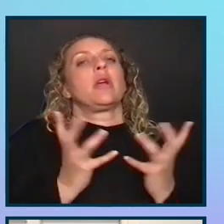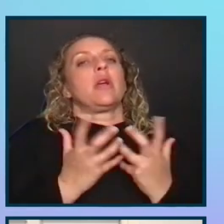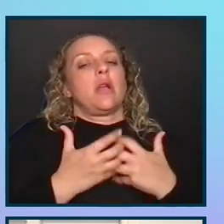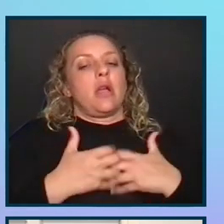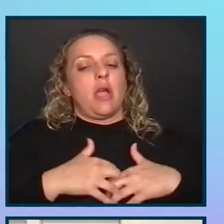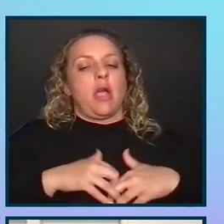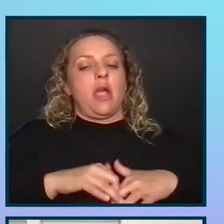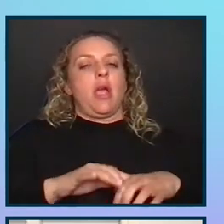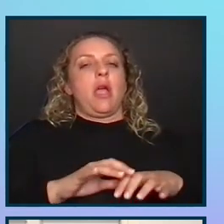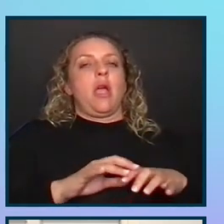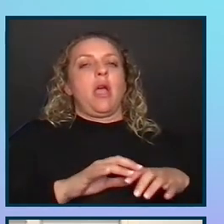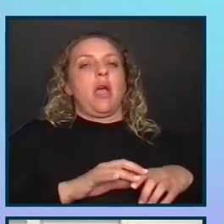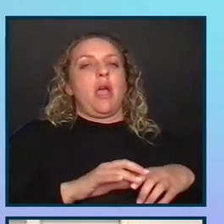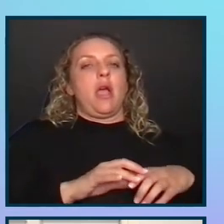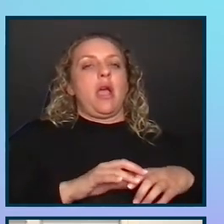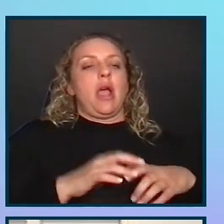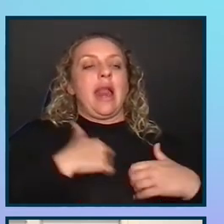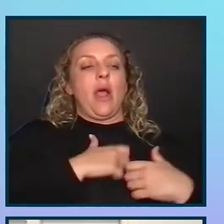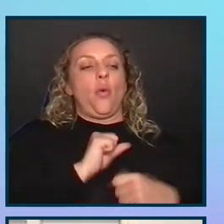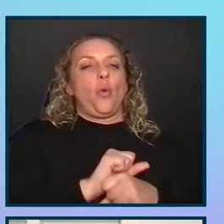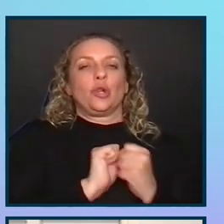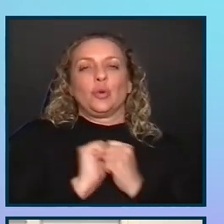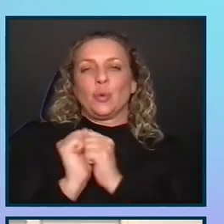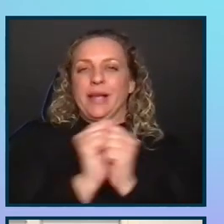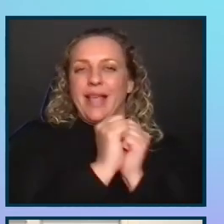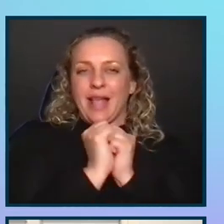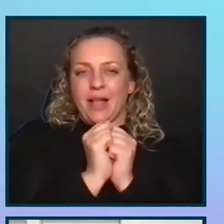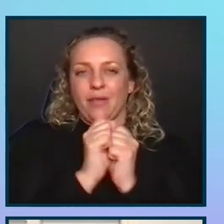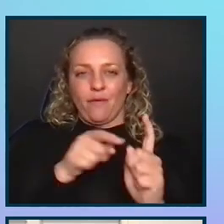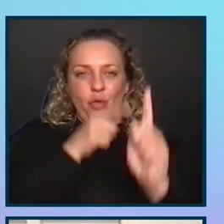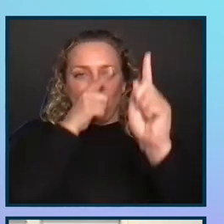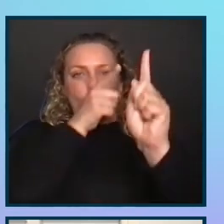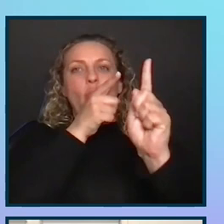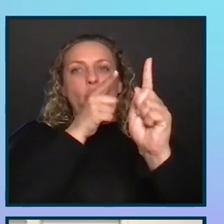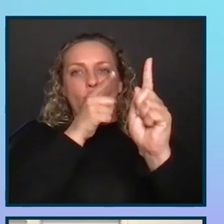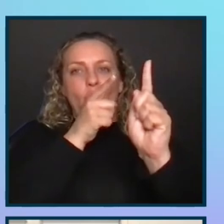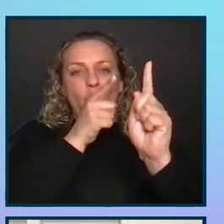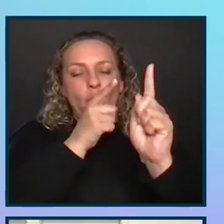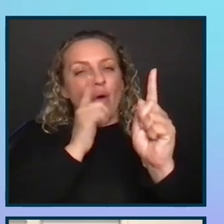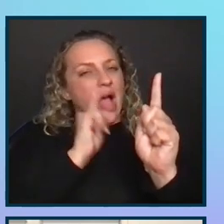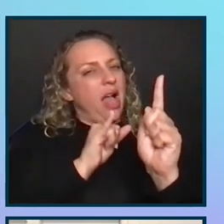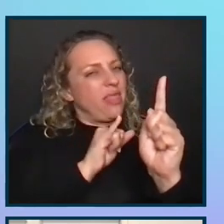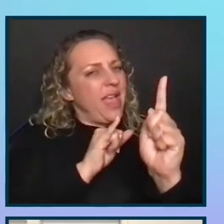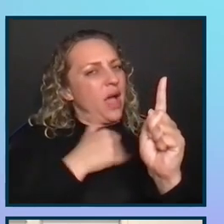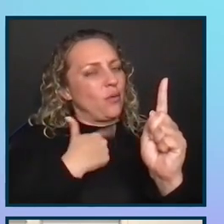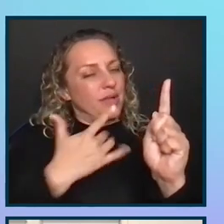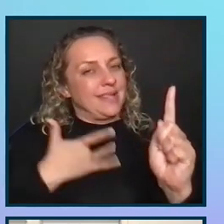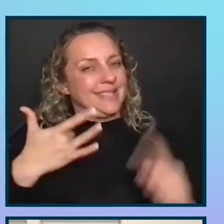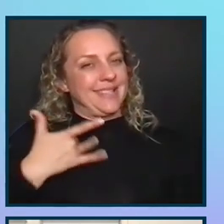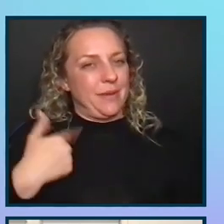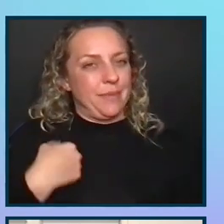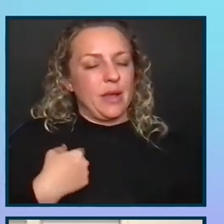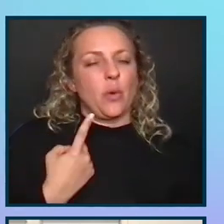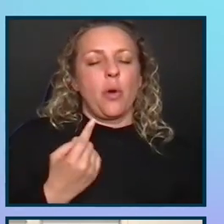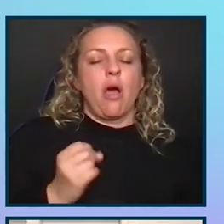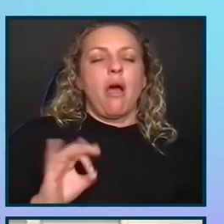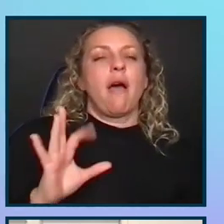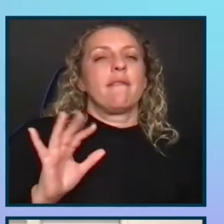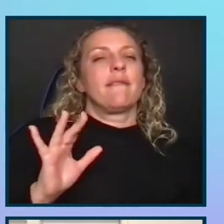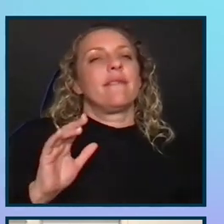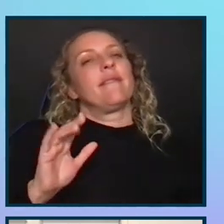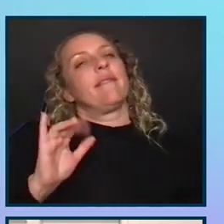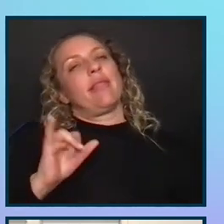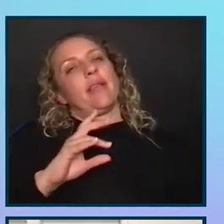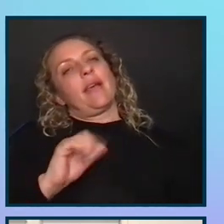feel much more like we were working together towards a common goal. And that was very exciting. One of the agile